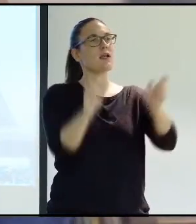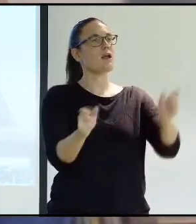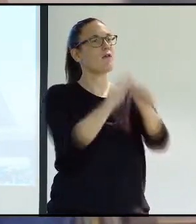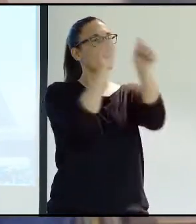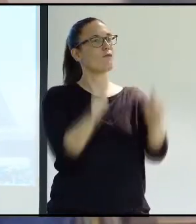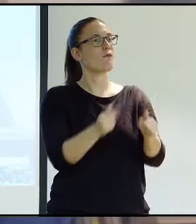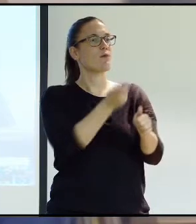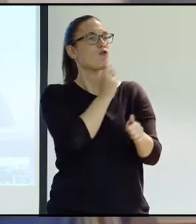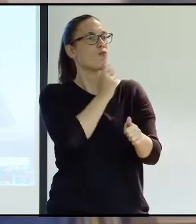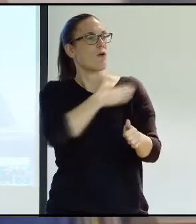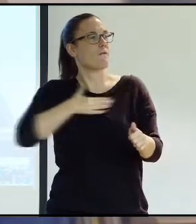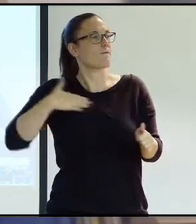citizenship.